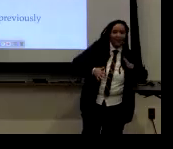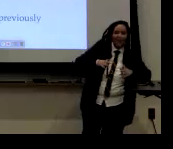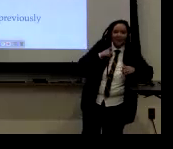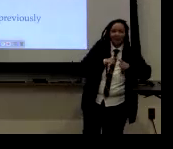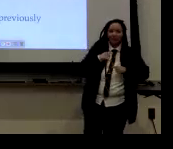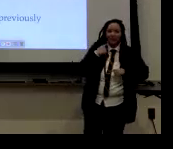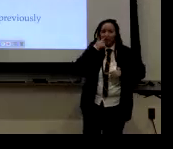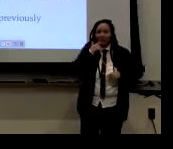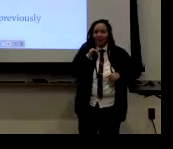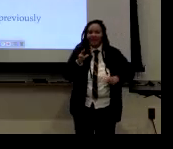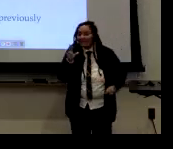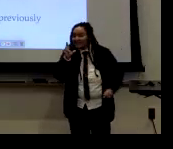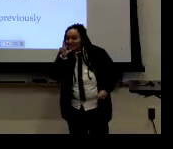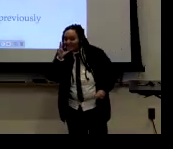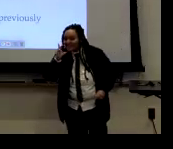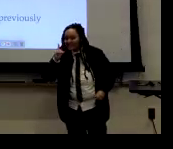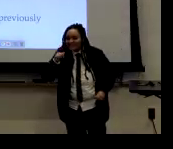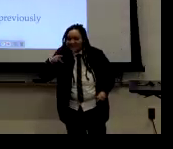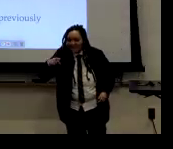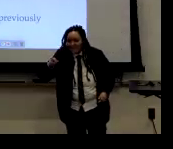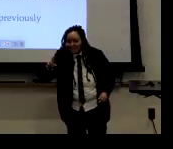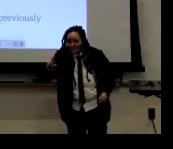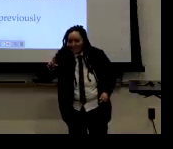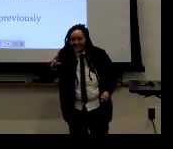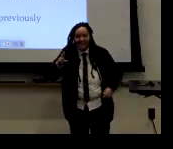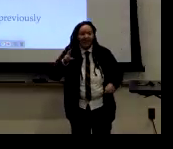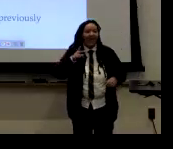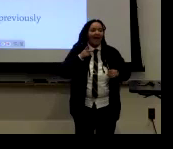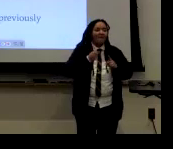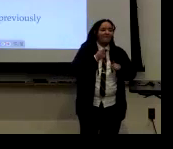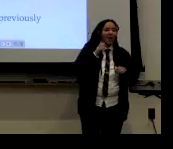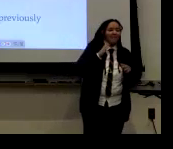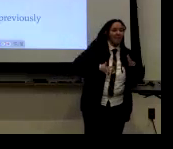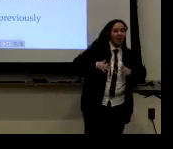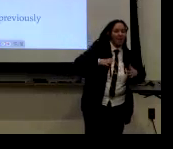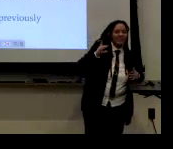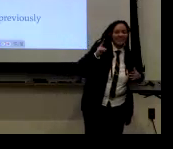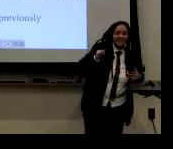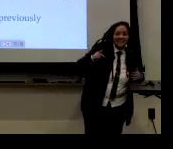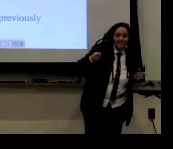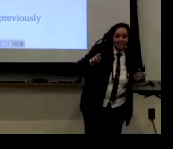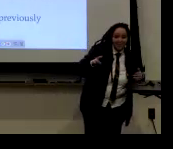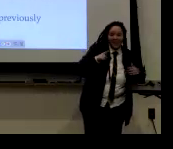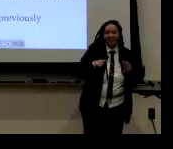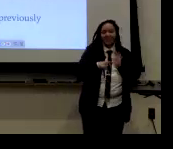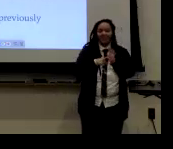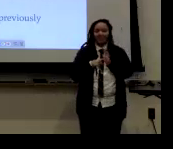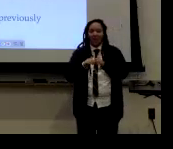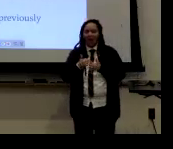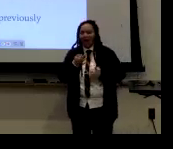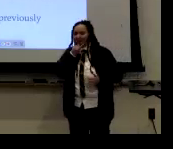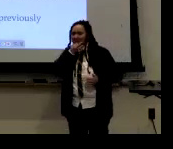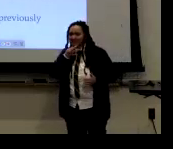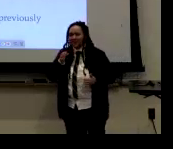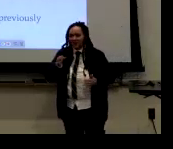And then change clothes. What they would look like. Like more, more dapper. From